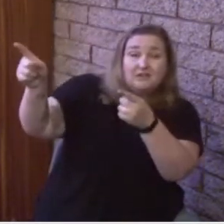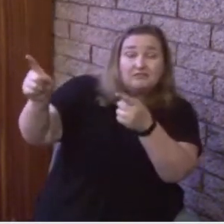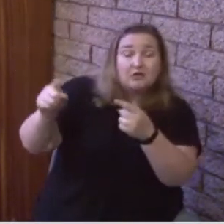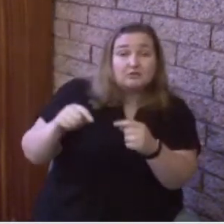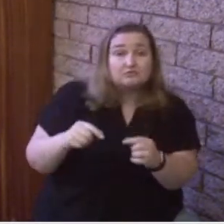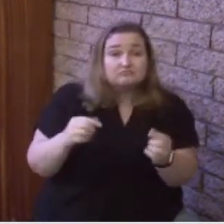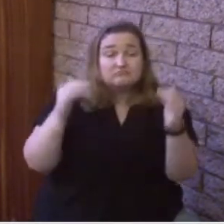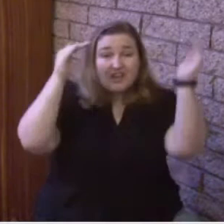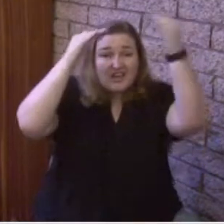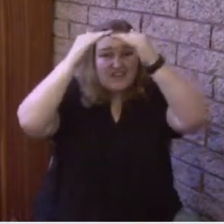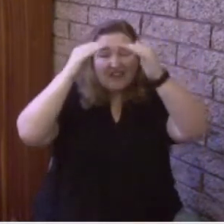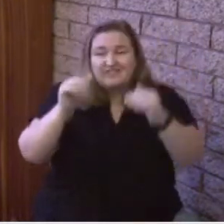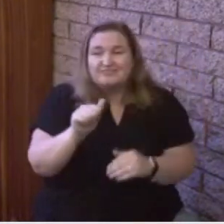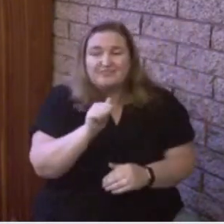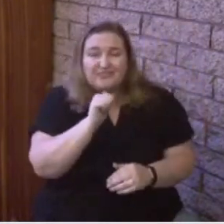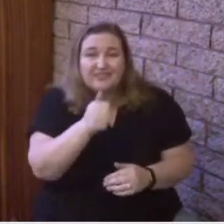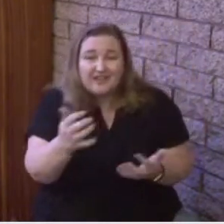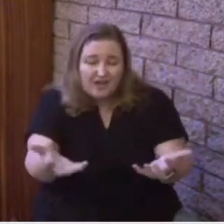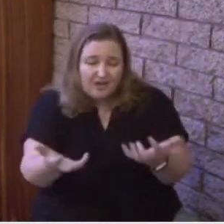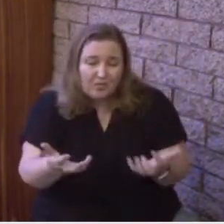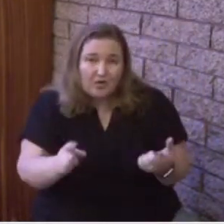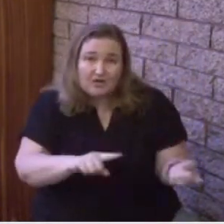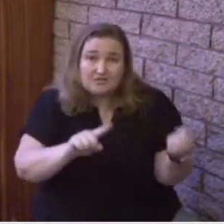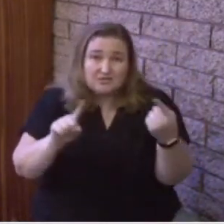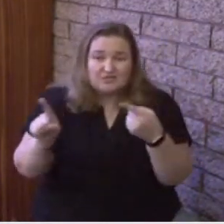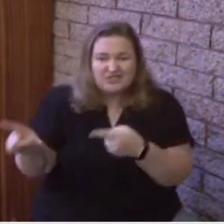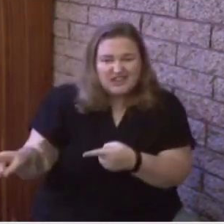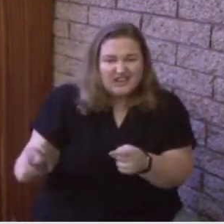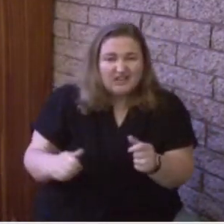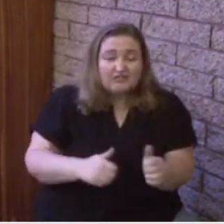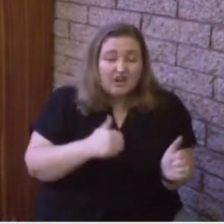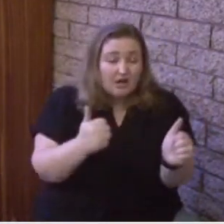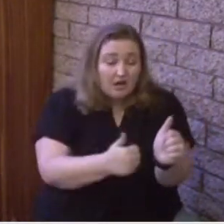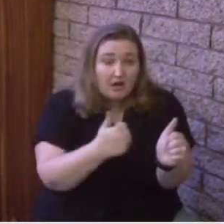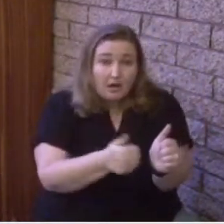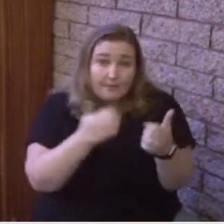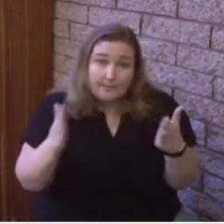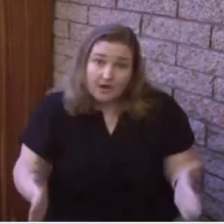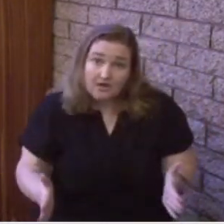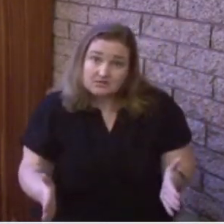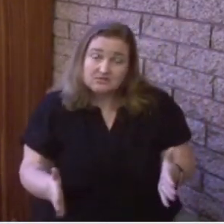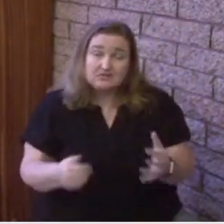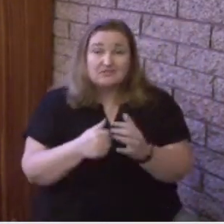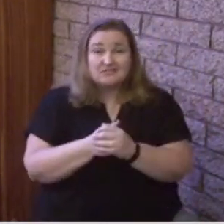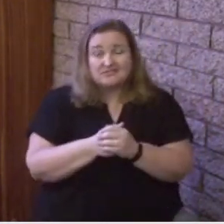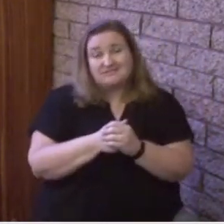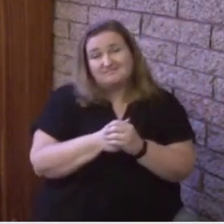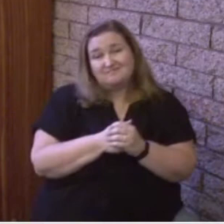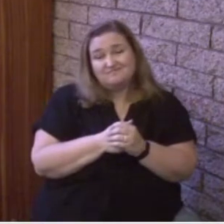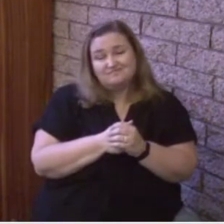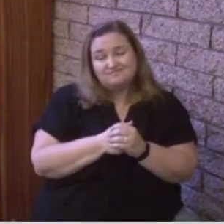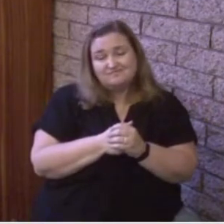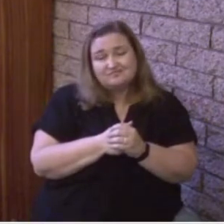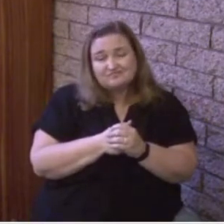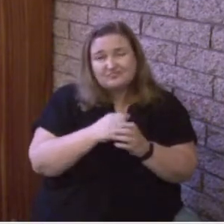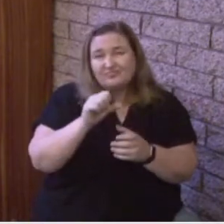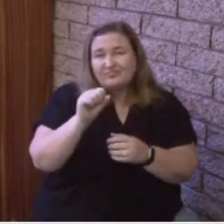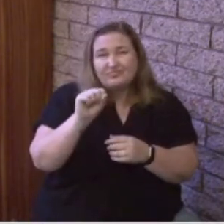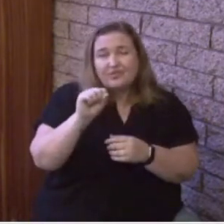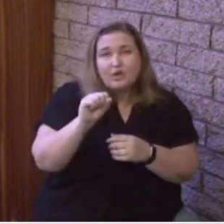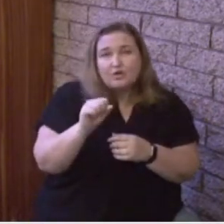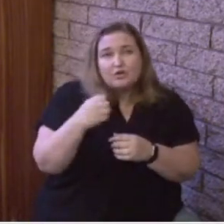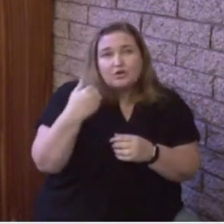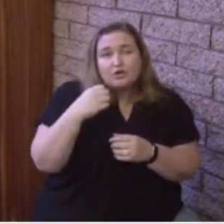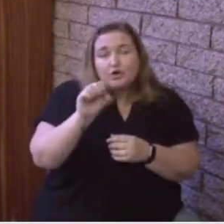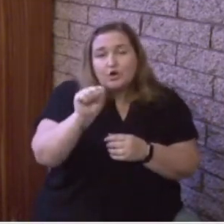now, today, that call upon the name of Jesus. He didn't want to leave us alone. So, He sent the Holy Spirit as